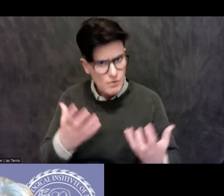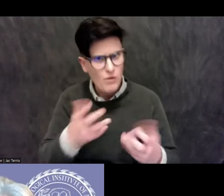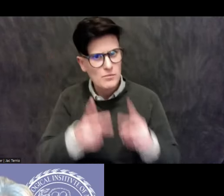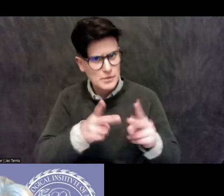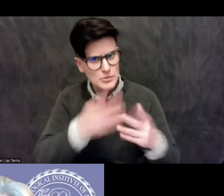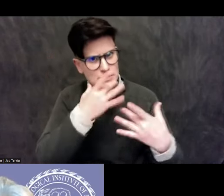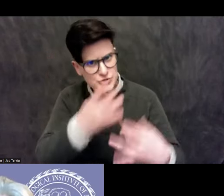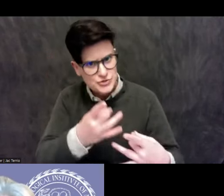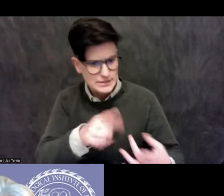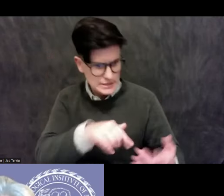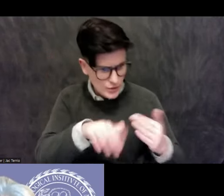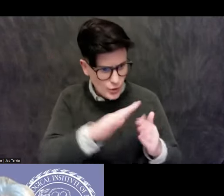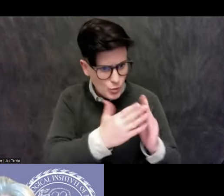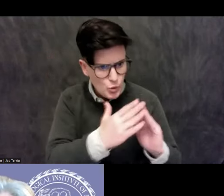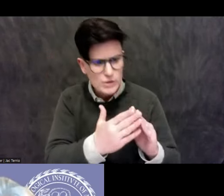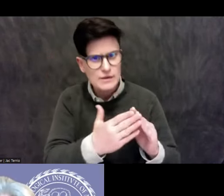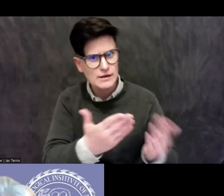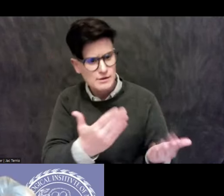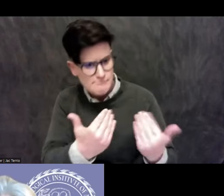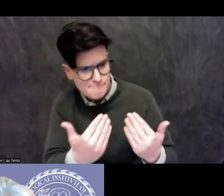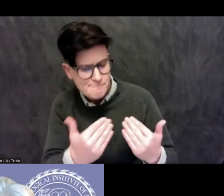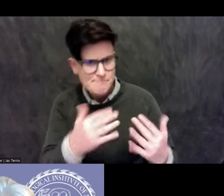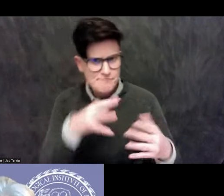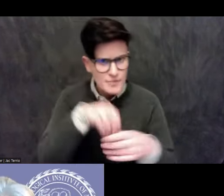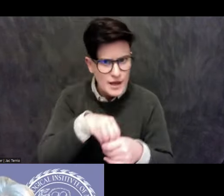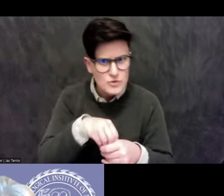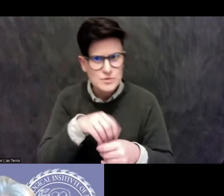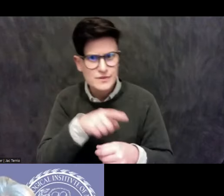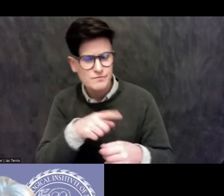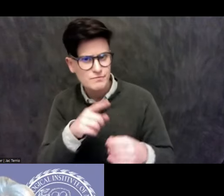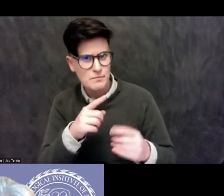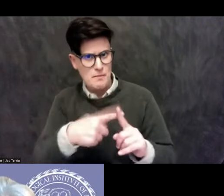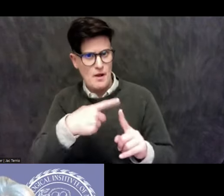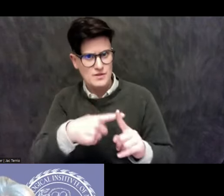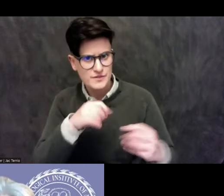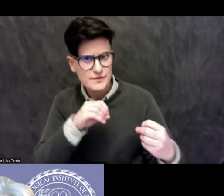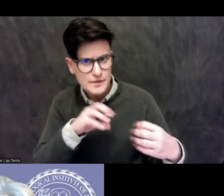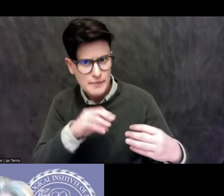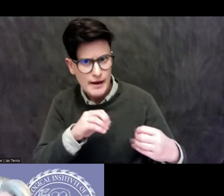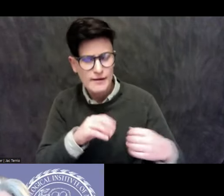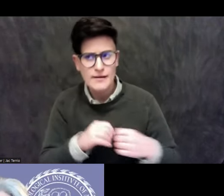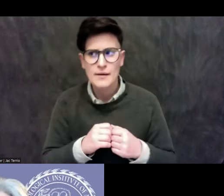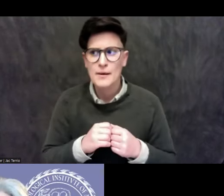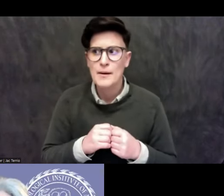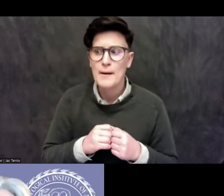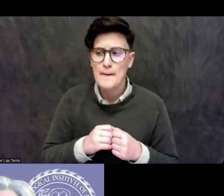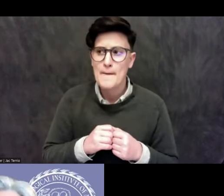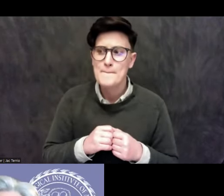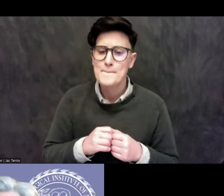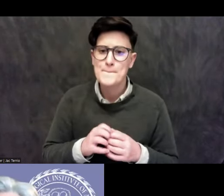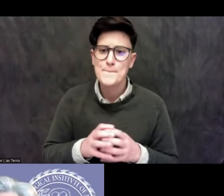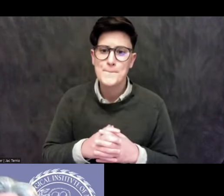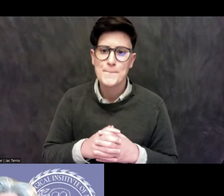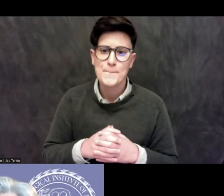feedback about, about doing it. And now more recently, I should say, you know, that this, you know,